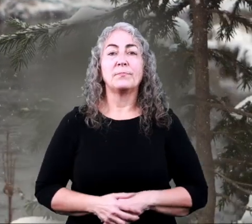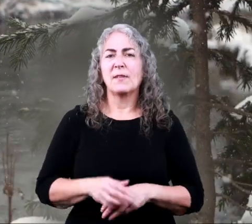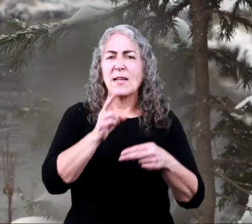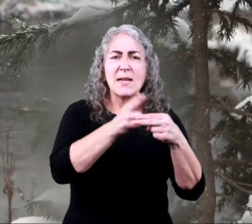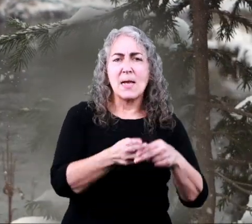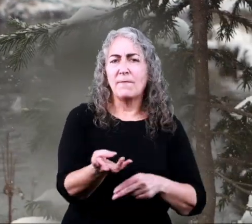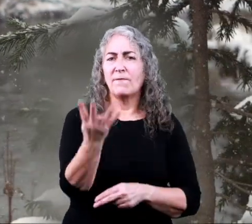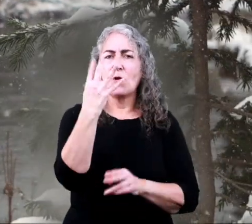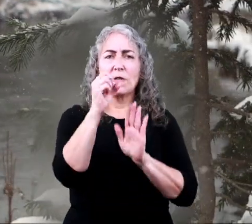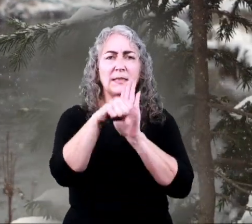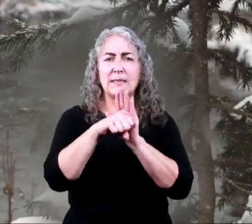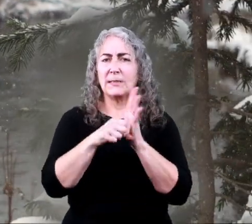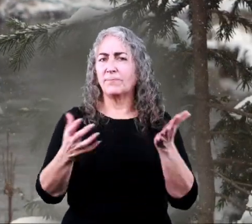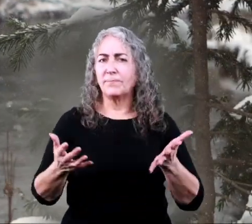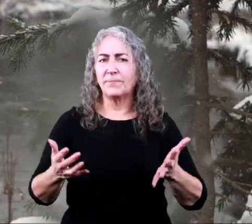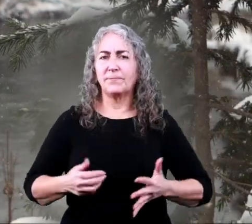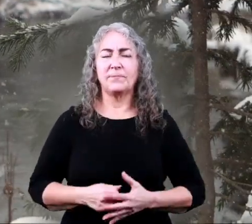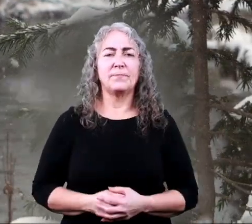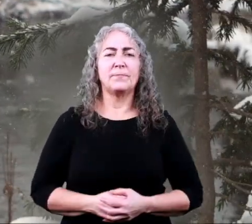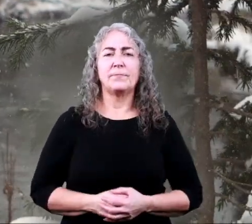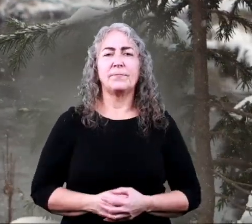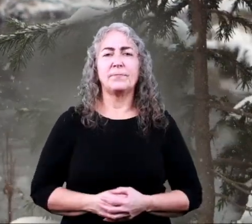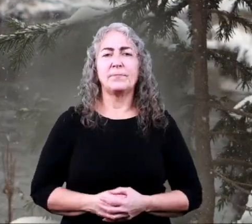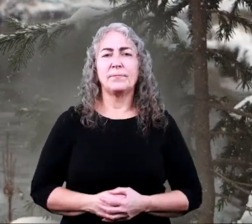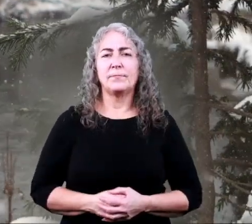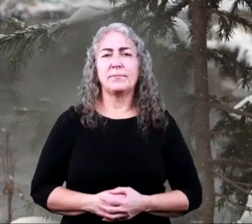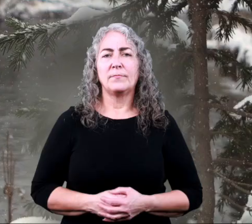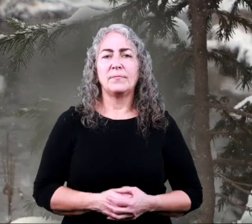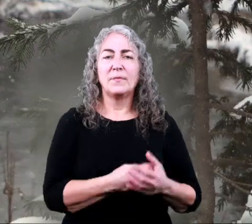Name all four seasons.